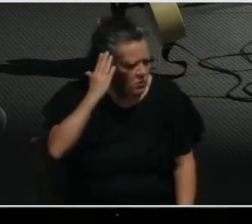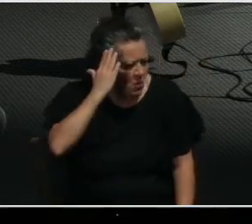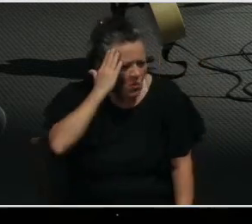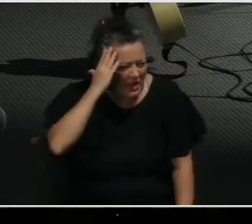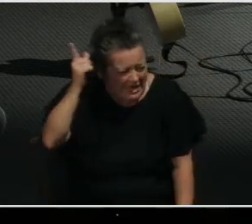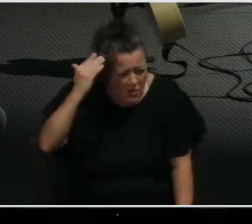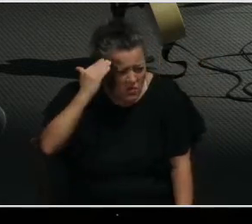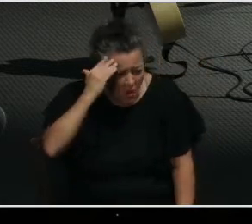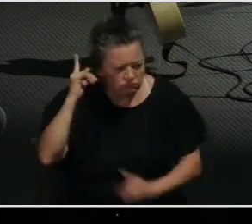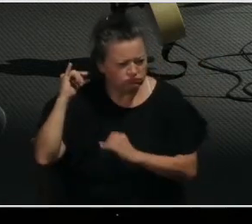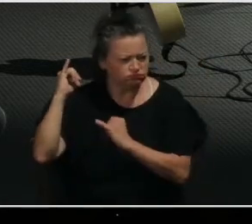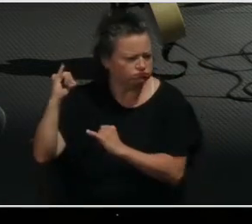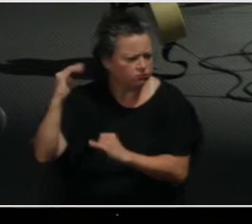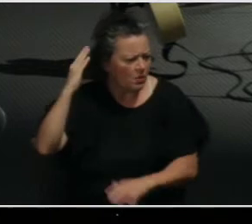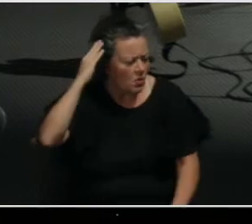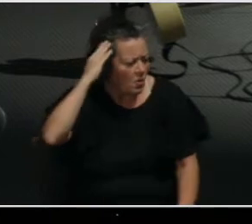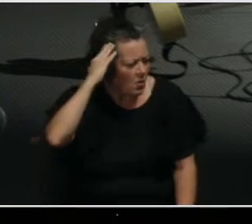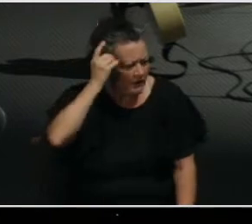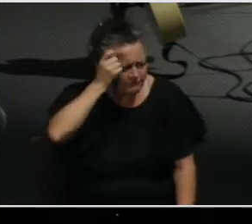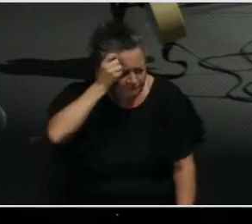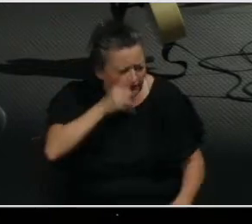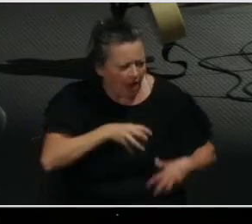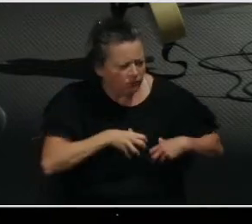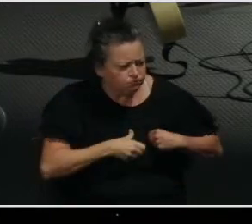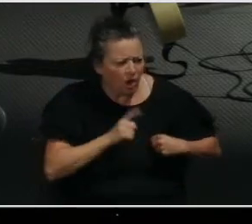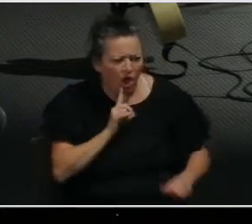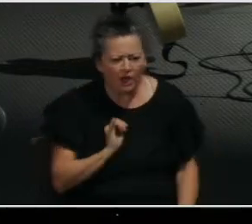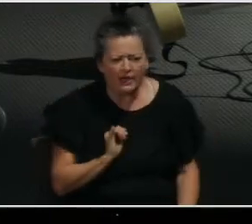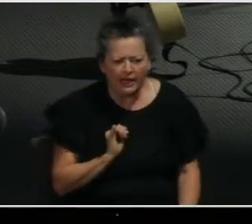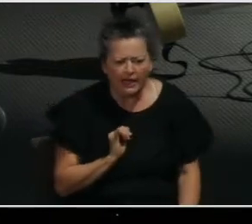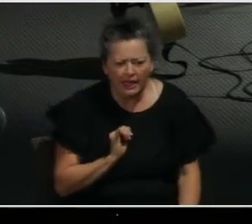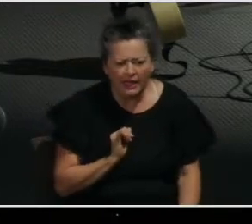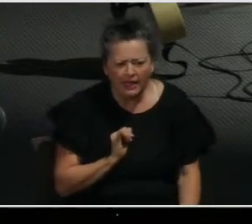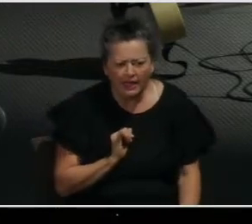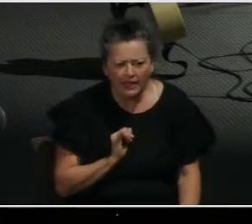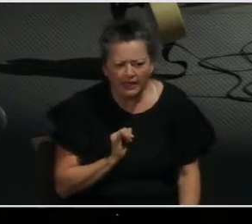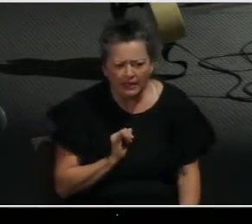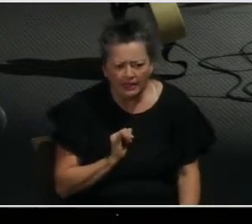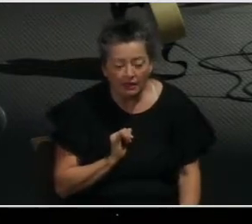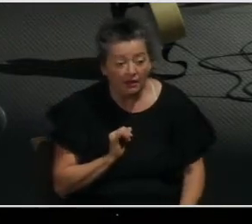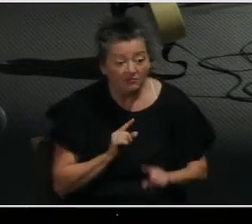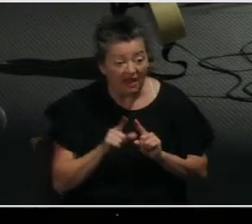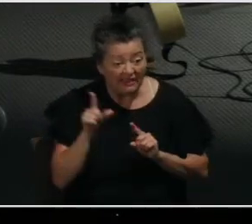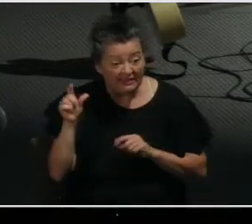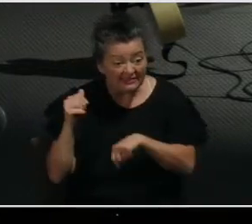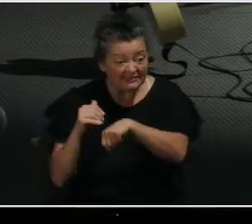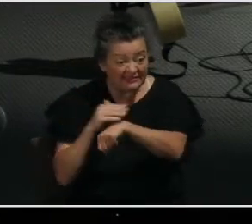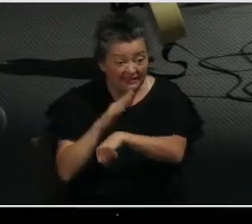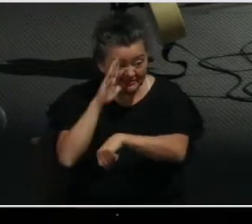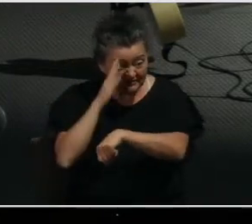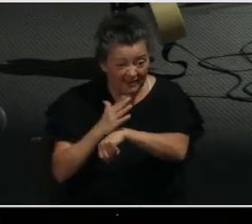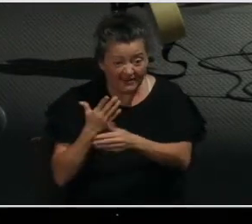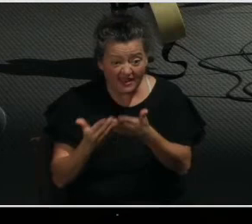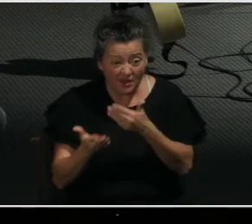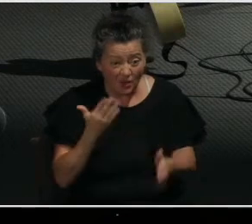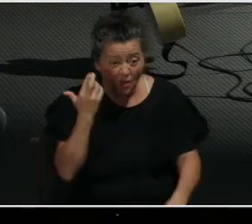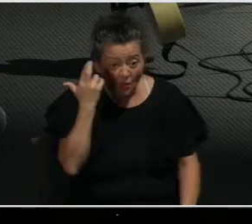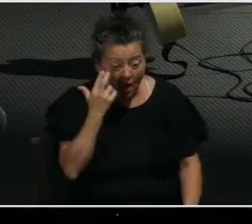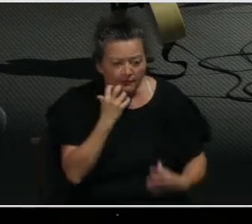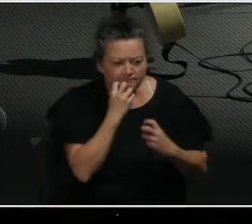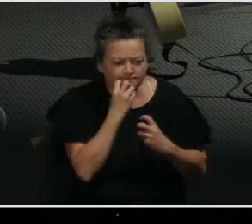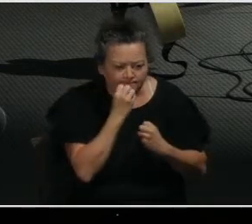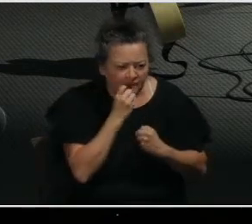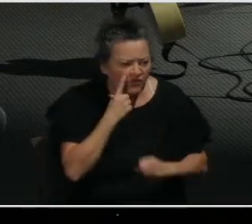Him so that whoever believes in Him would not perish but have everlasting life. And